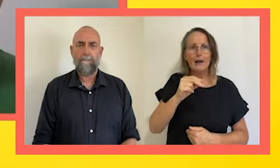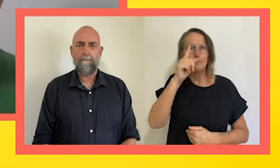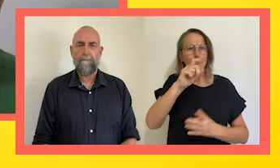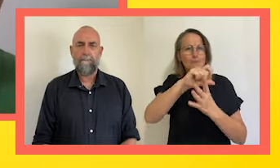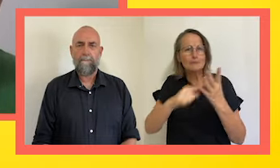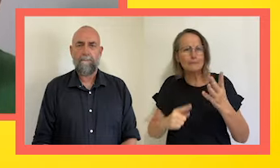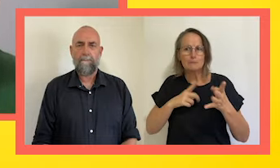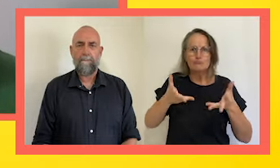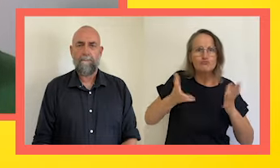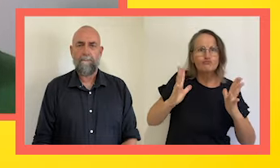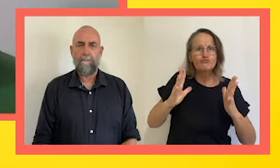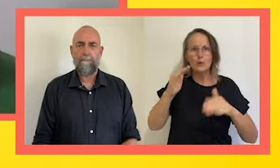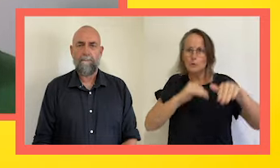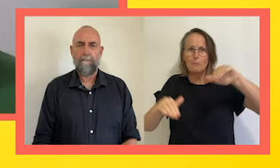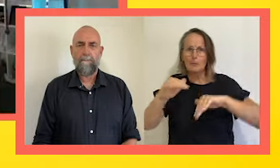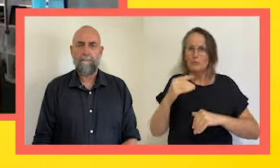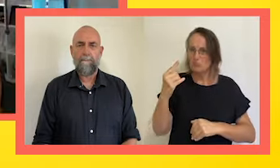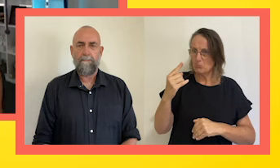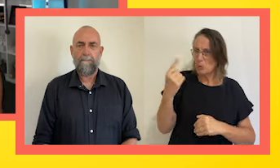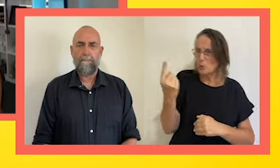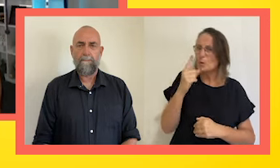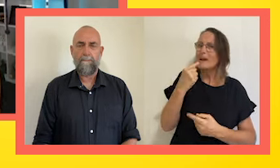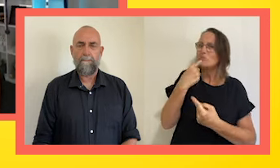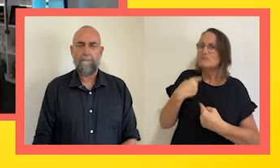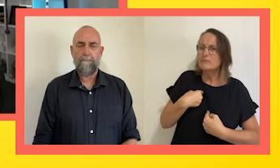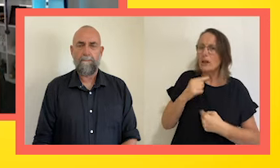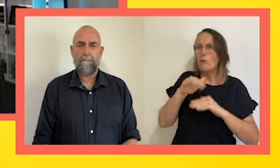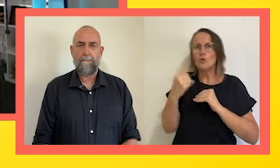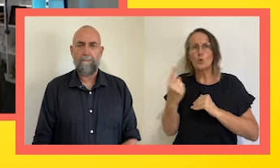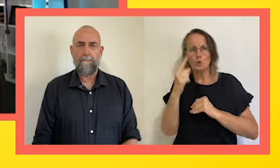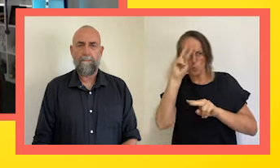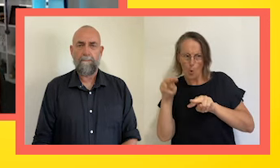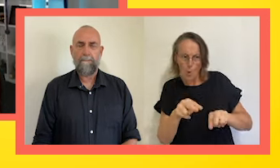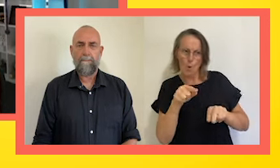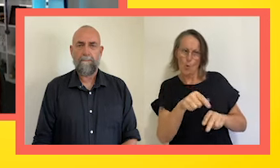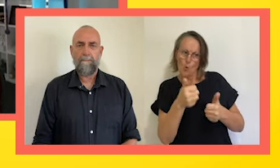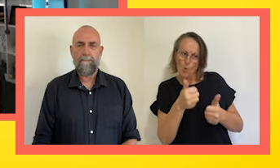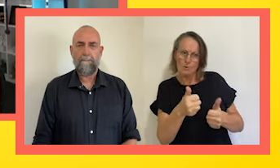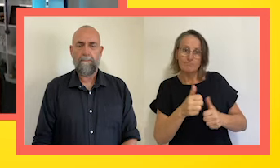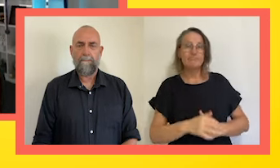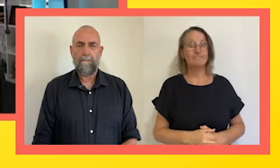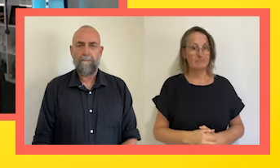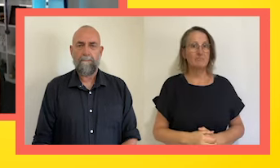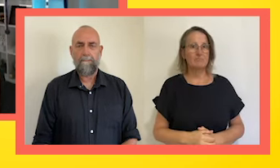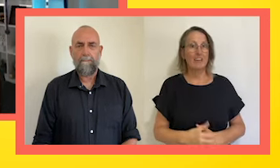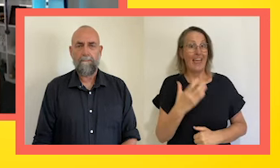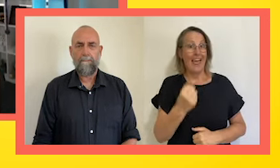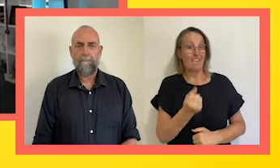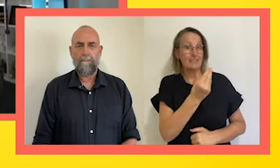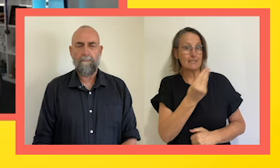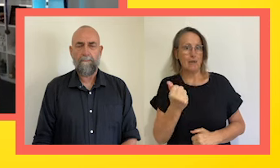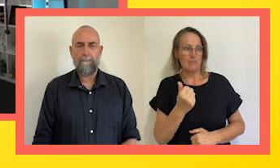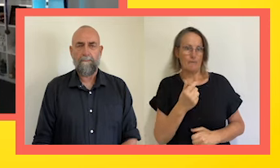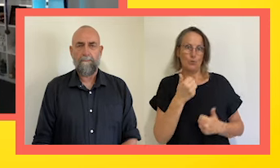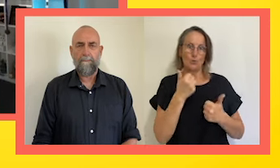who's one for us to watch? I think there's a lot of really exciting swimmers that are up and coming. And I'm a little bit biased